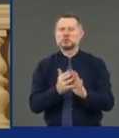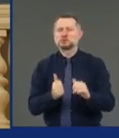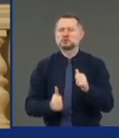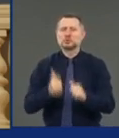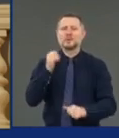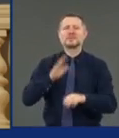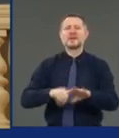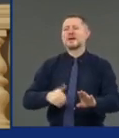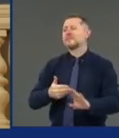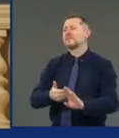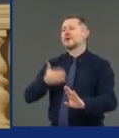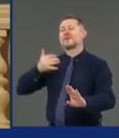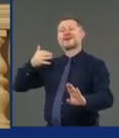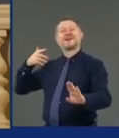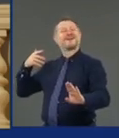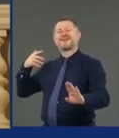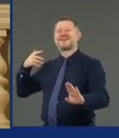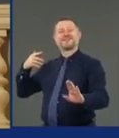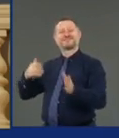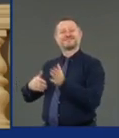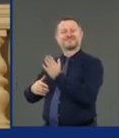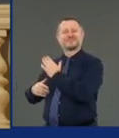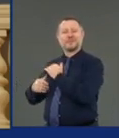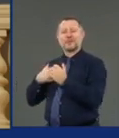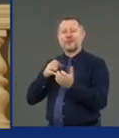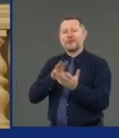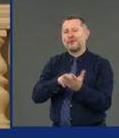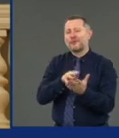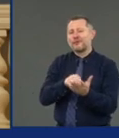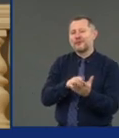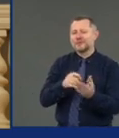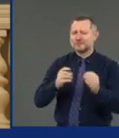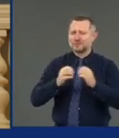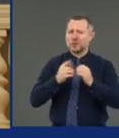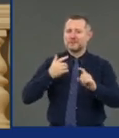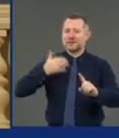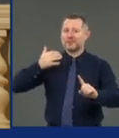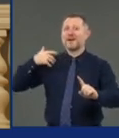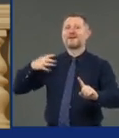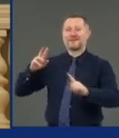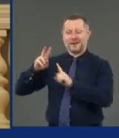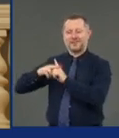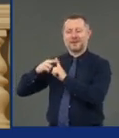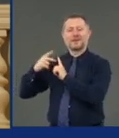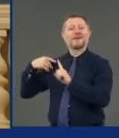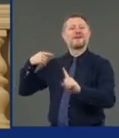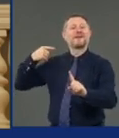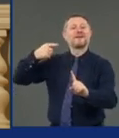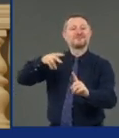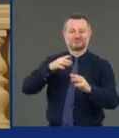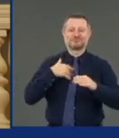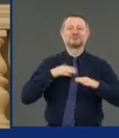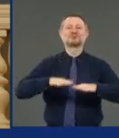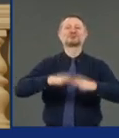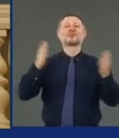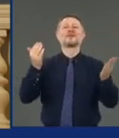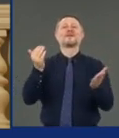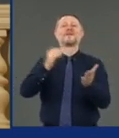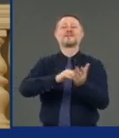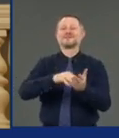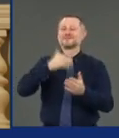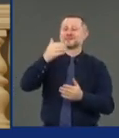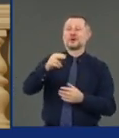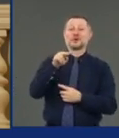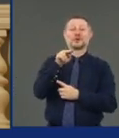chapter that we're going to write. We started yesterday by reopening the stock exchange in New York, where